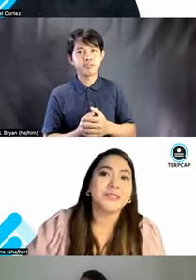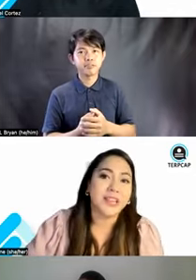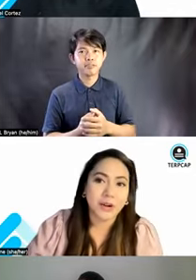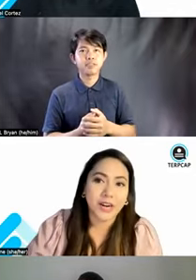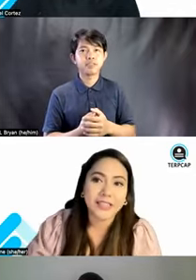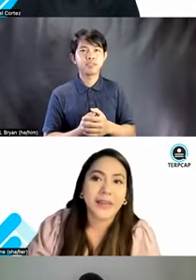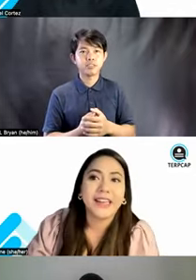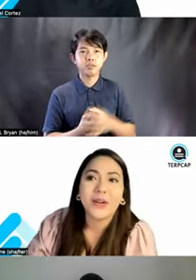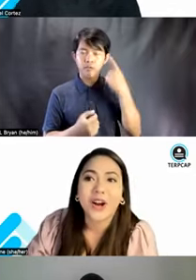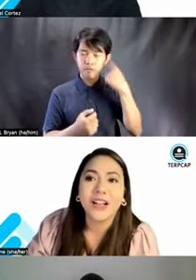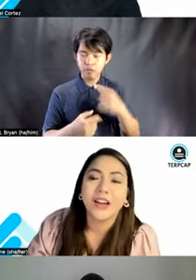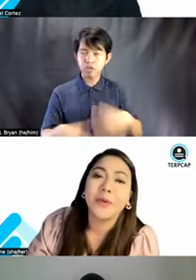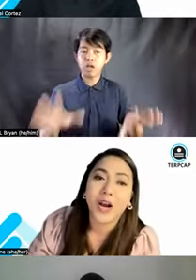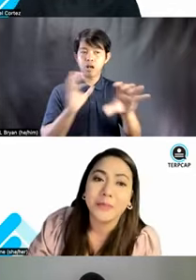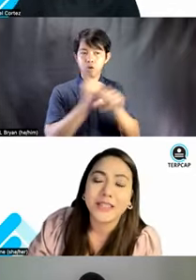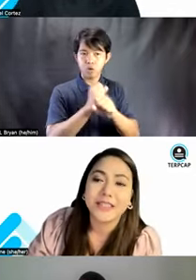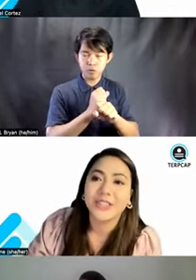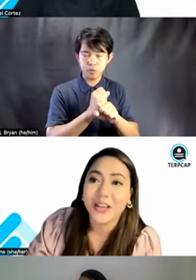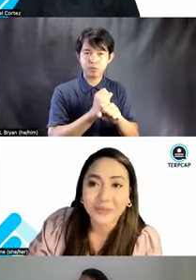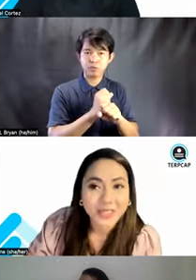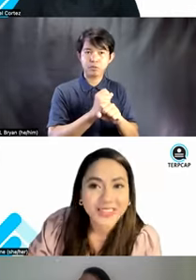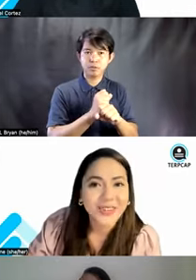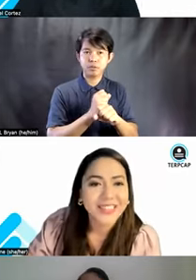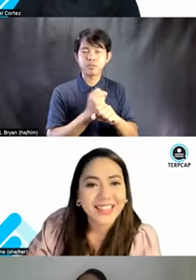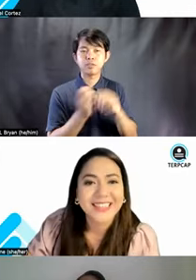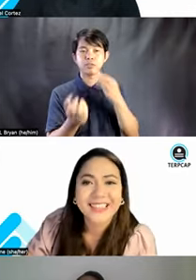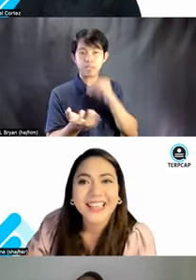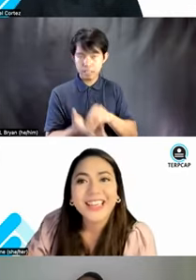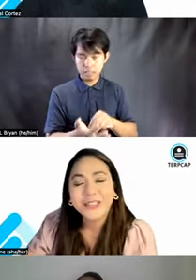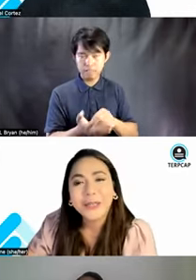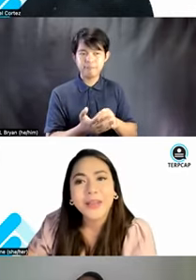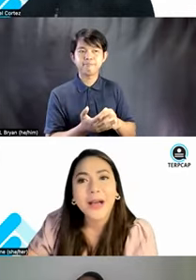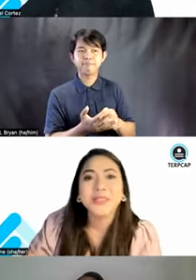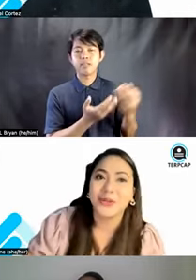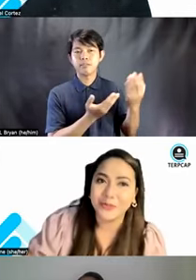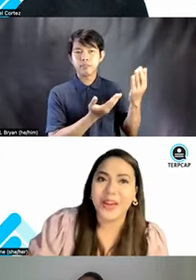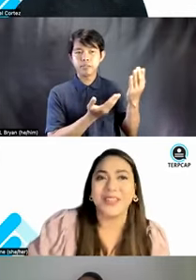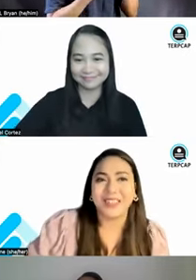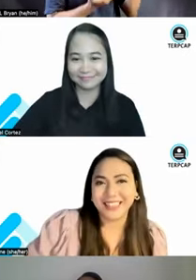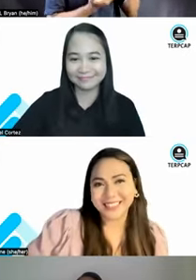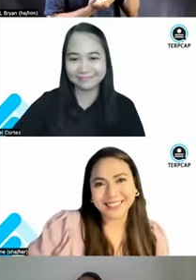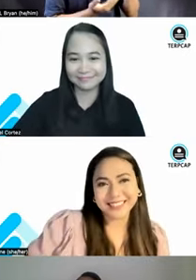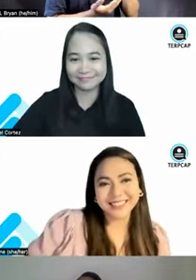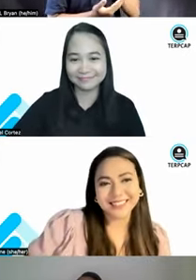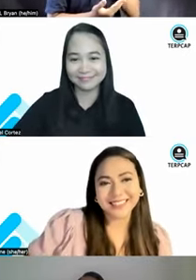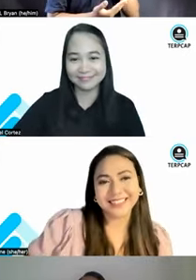closing remarks, may I now call on Mr. Jefferson Cortez, Terp Caps co-founder.